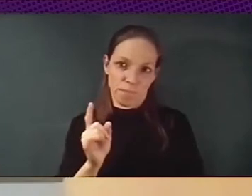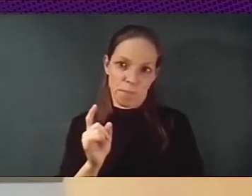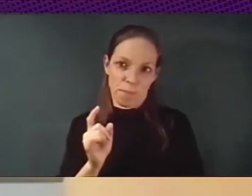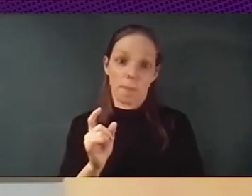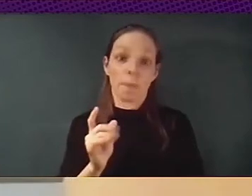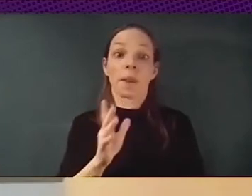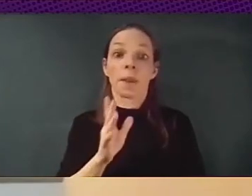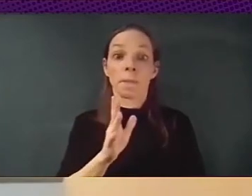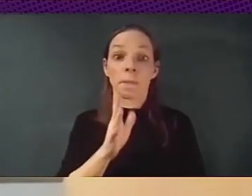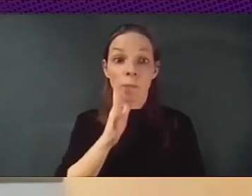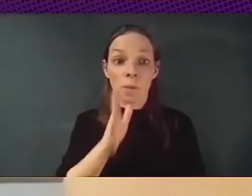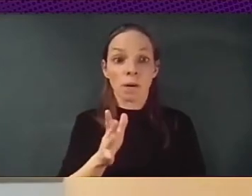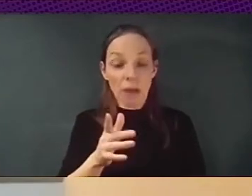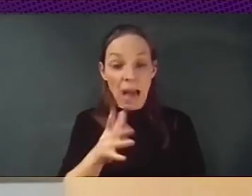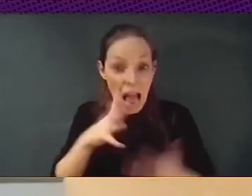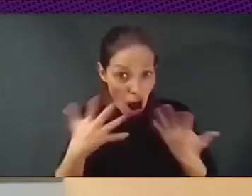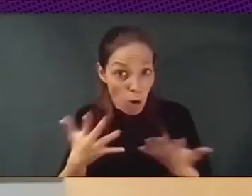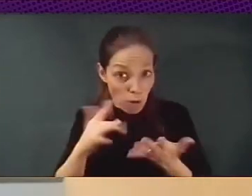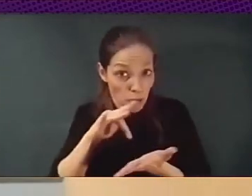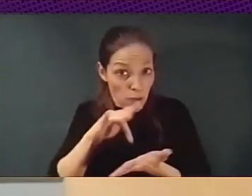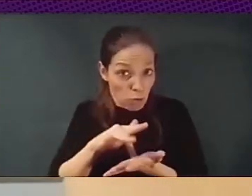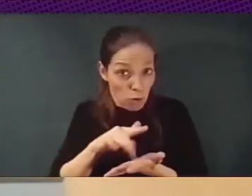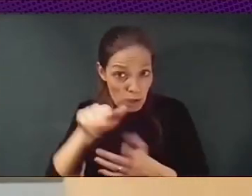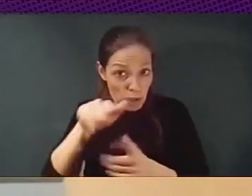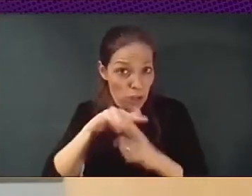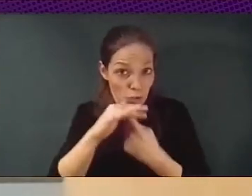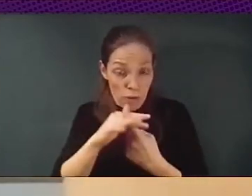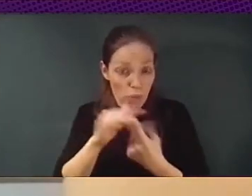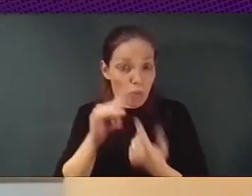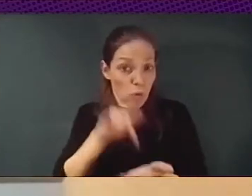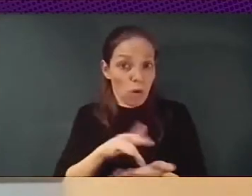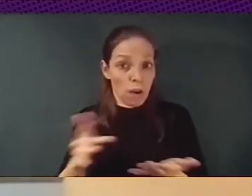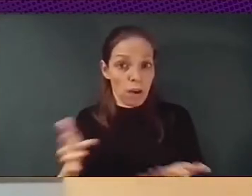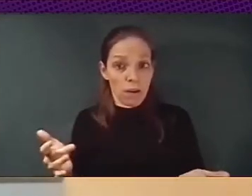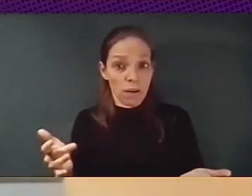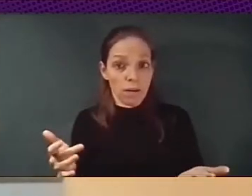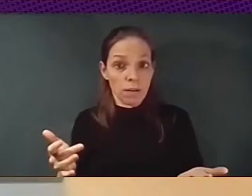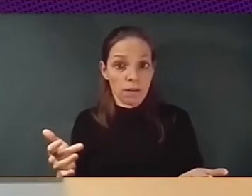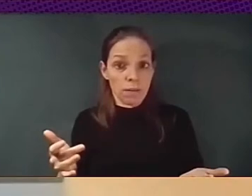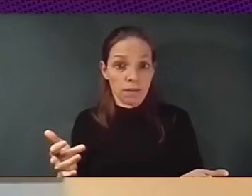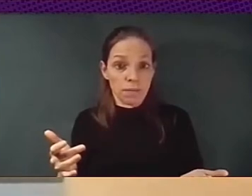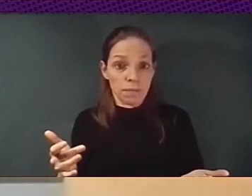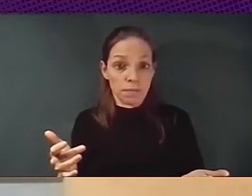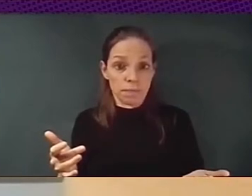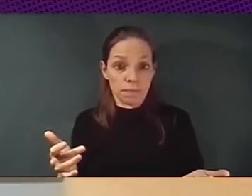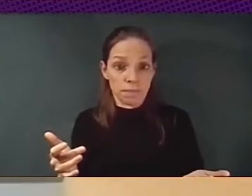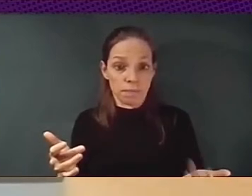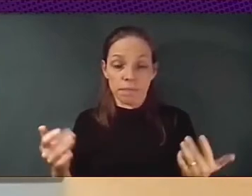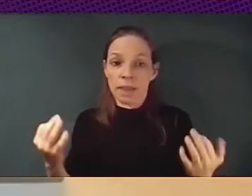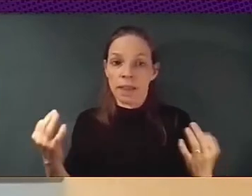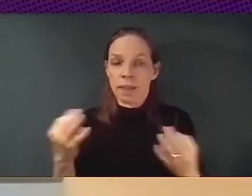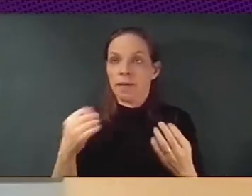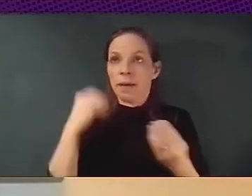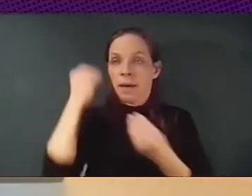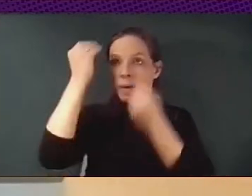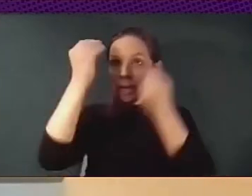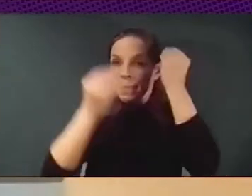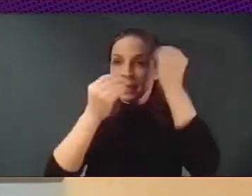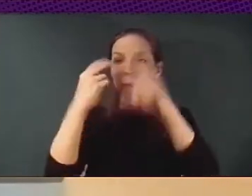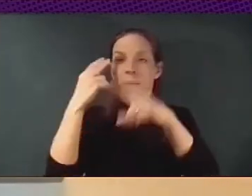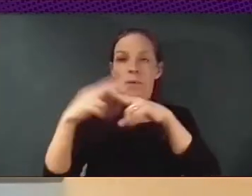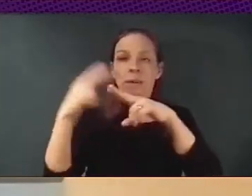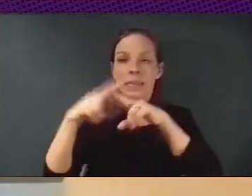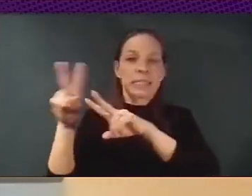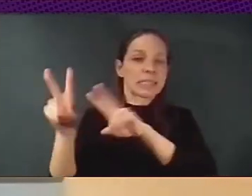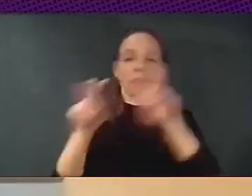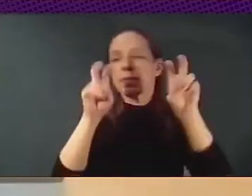they're going to be posing a lot of big political questions, like antitrust, like taxation, how are we going to tax these companies?